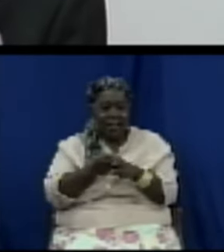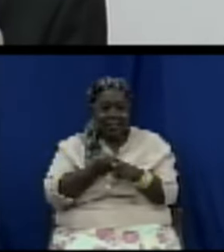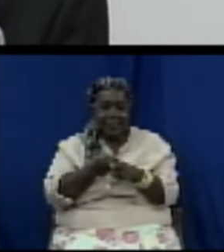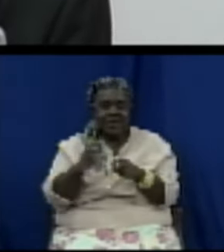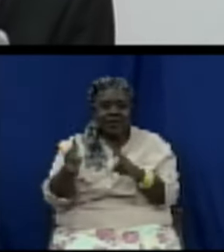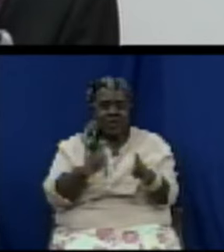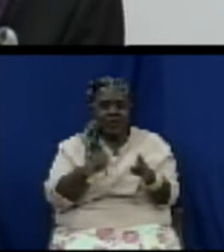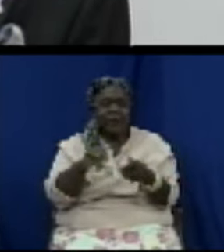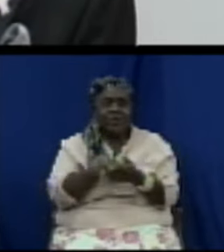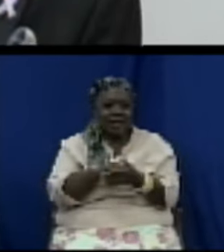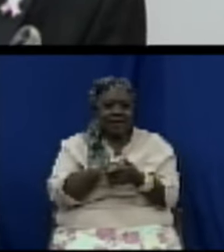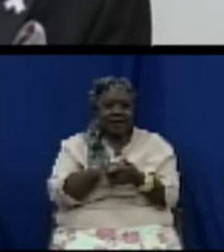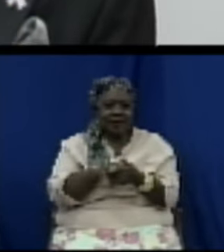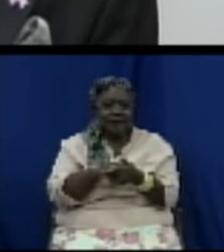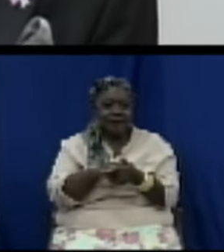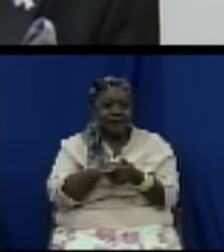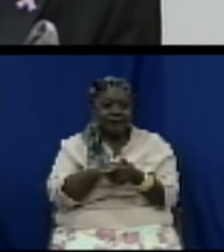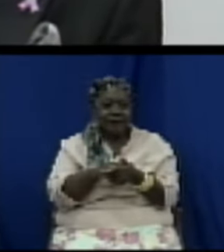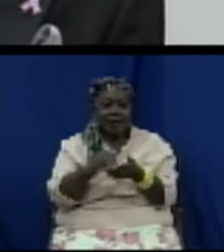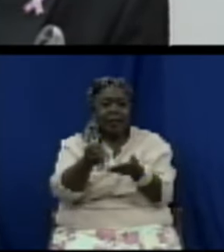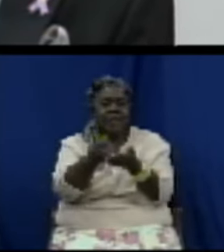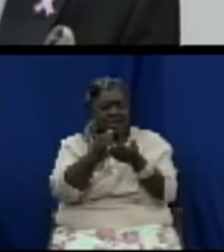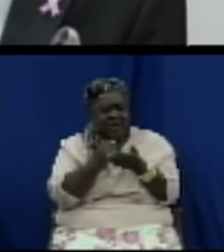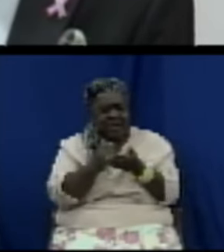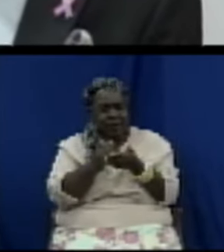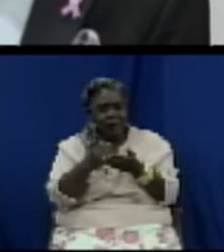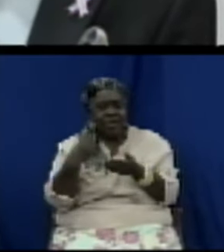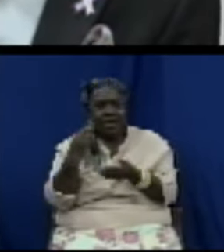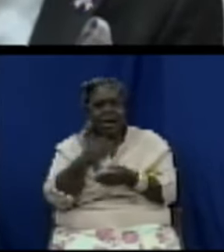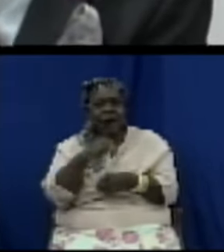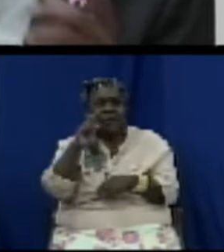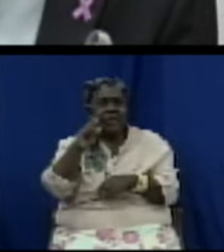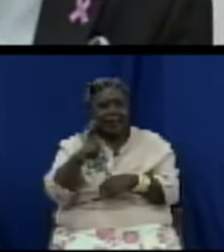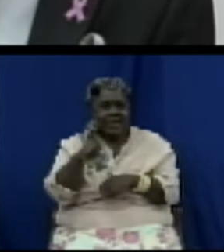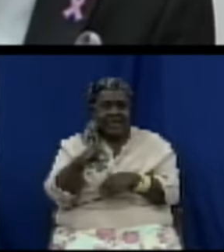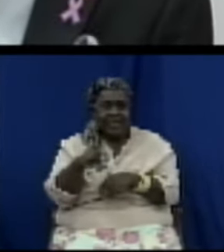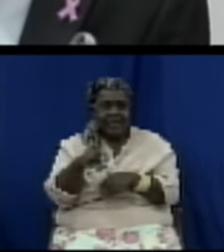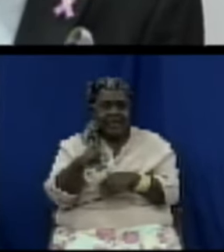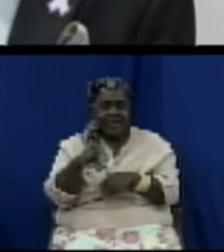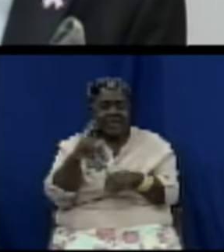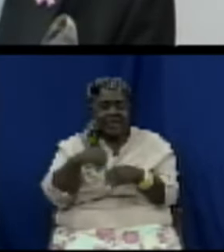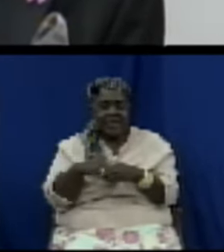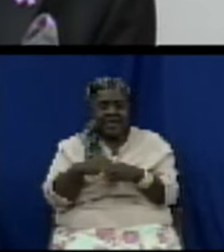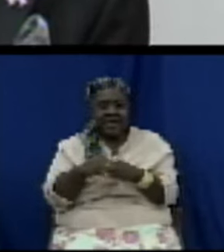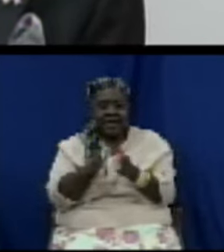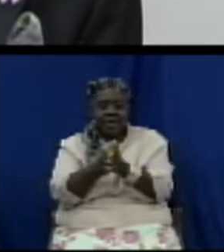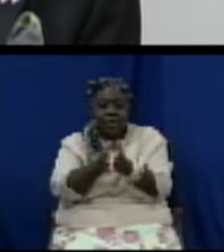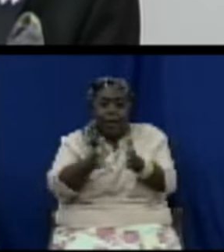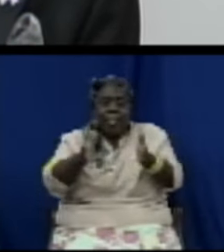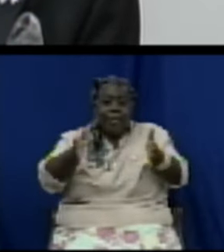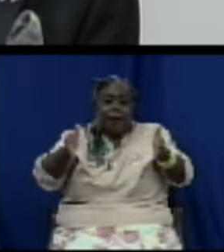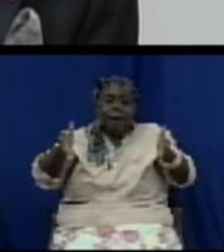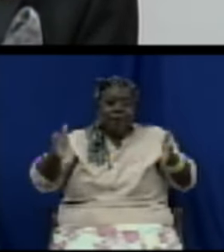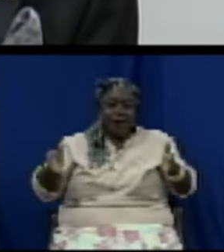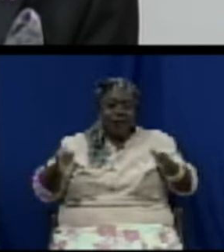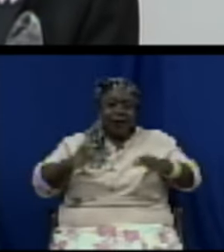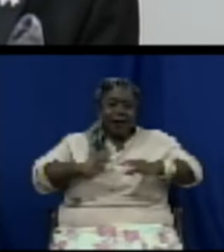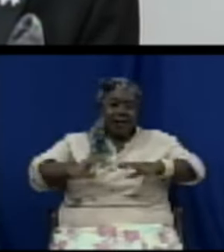of the OECS member states within the wider CARICOM